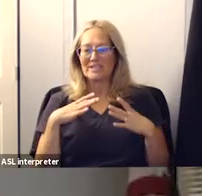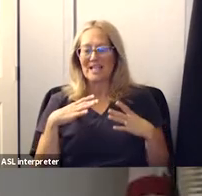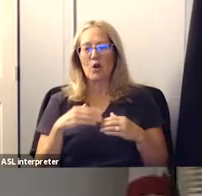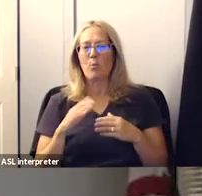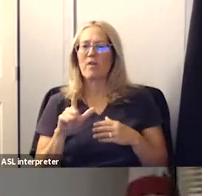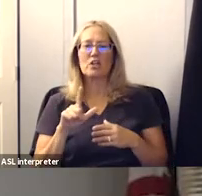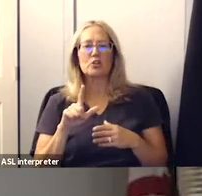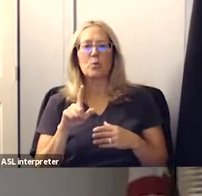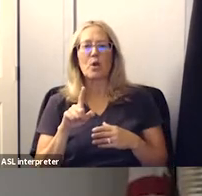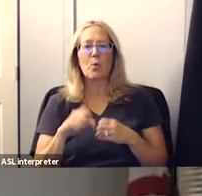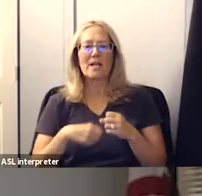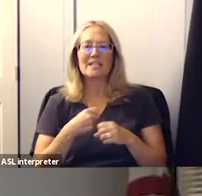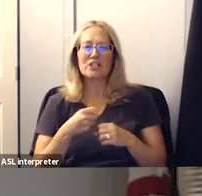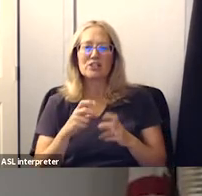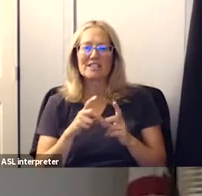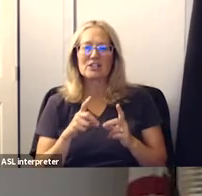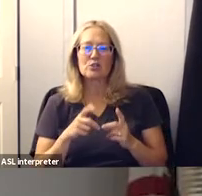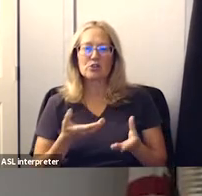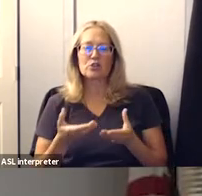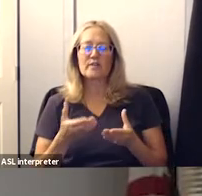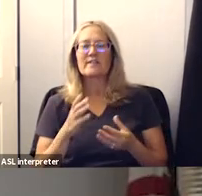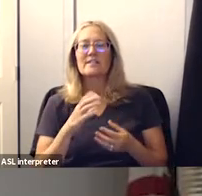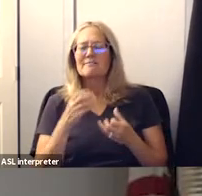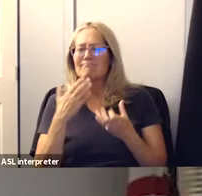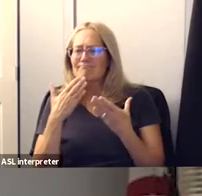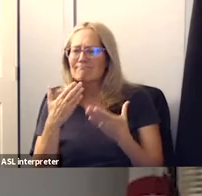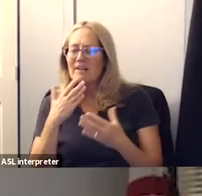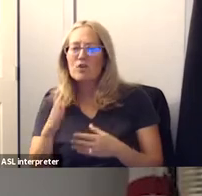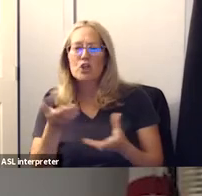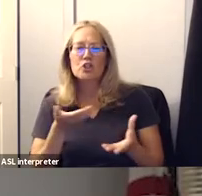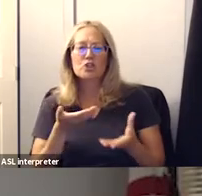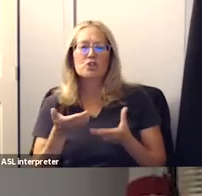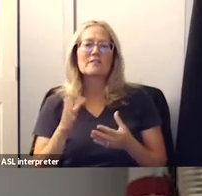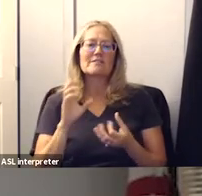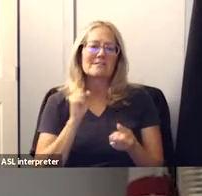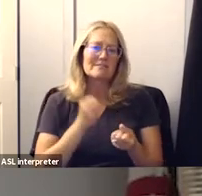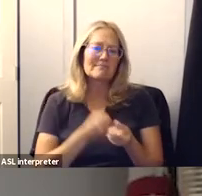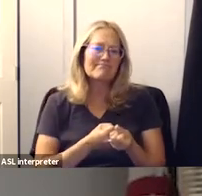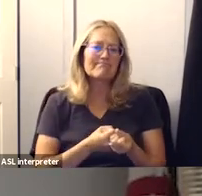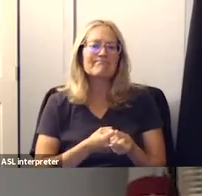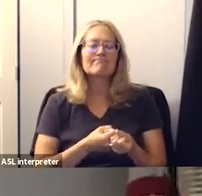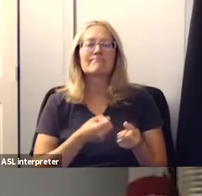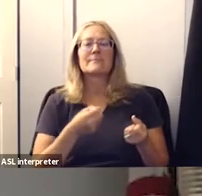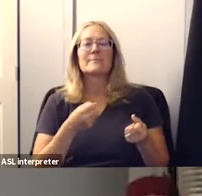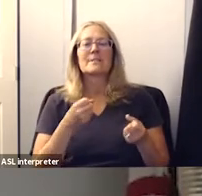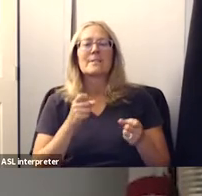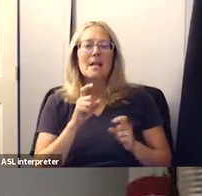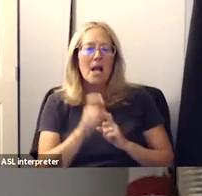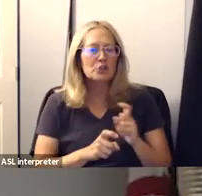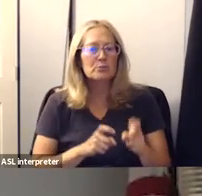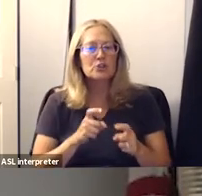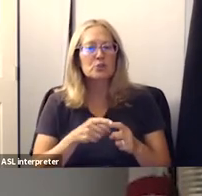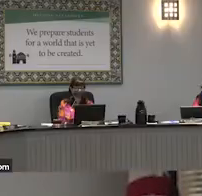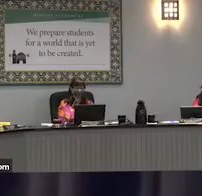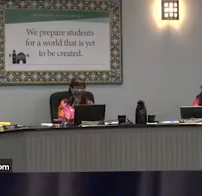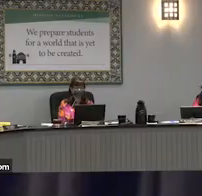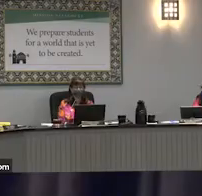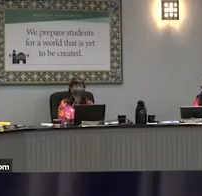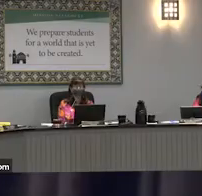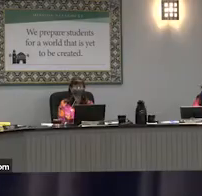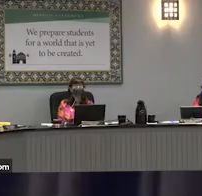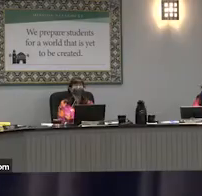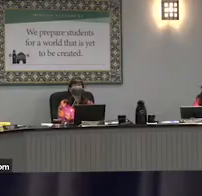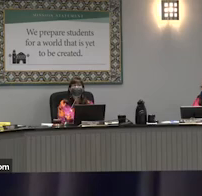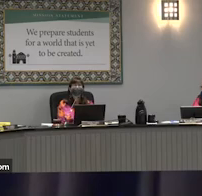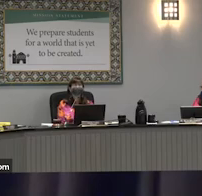service to the district and so samuel thank you so much for your service your dedication and your contributions to our students in our districts we